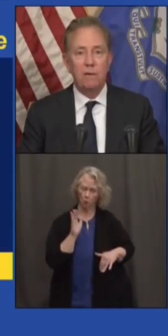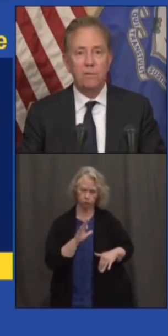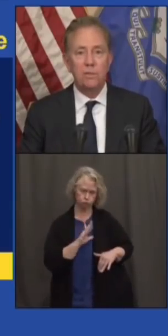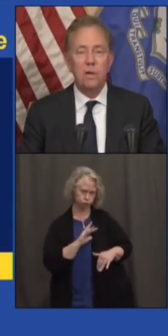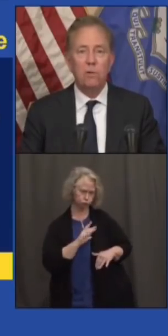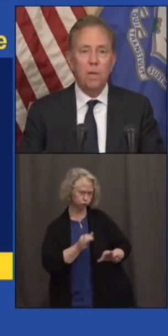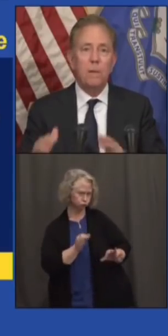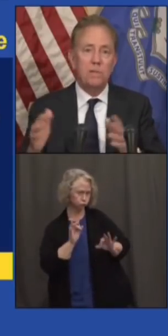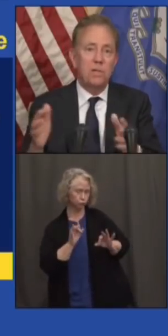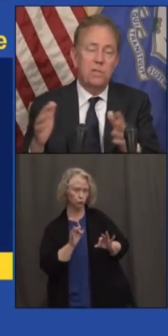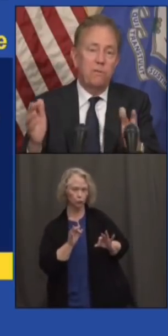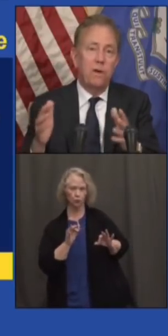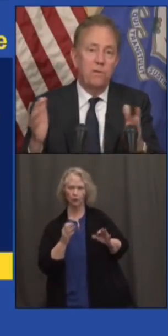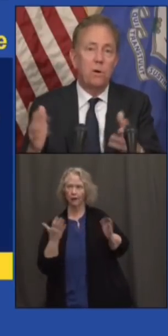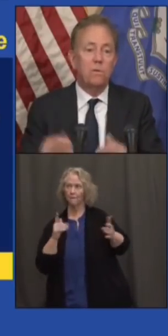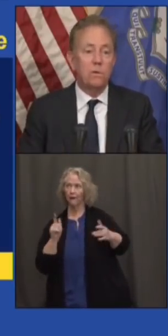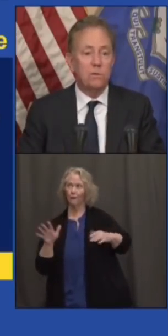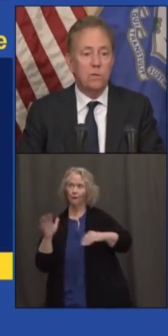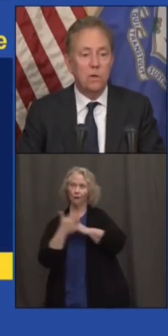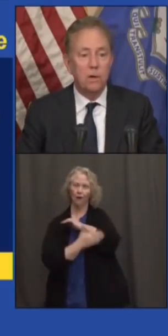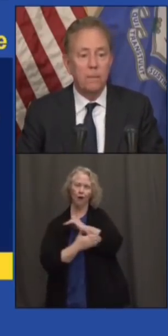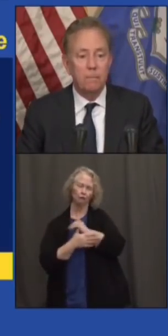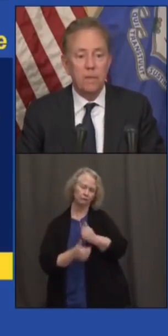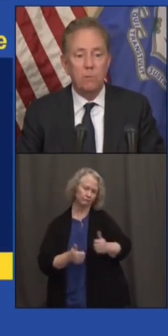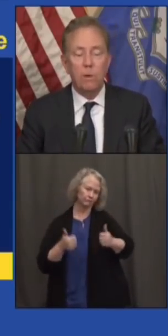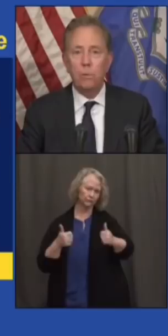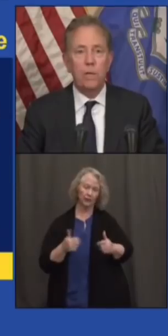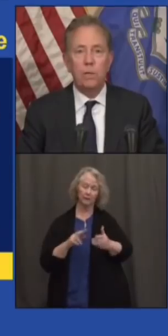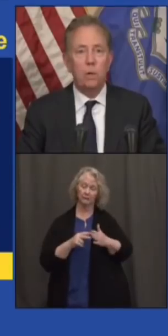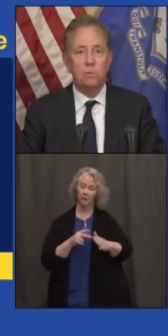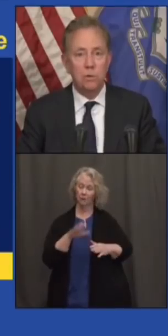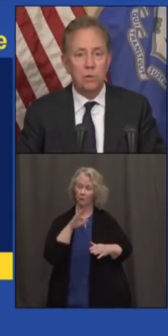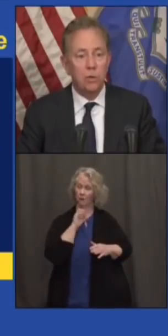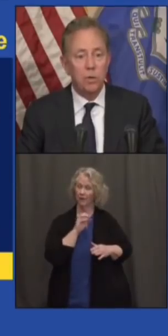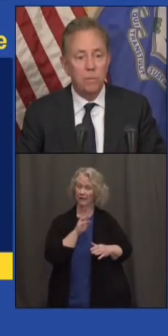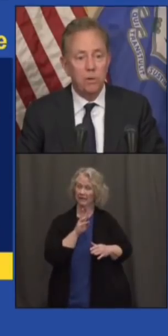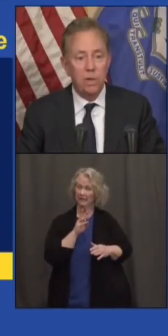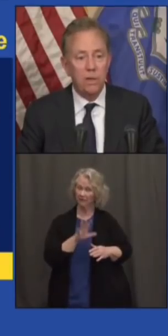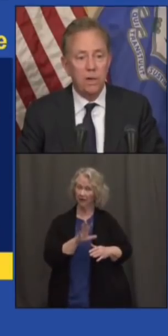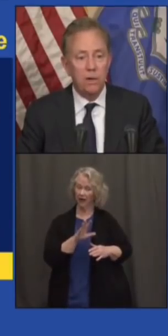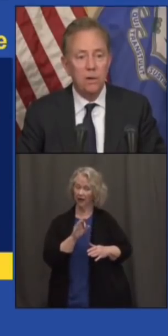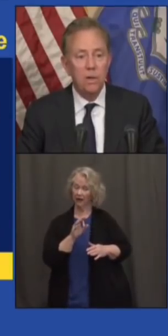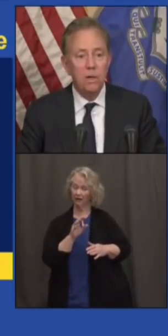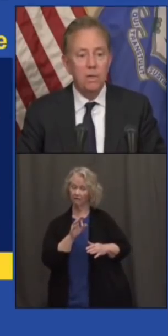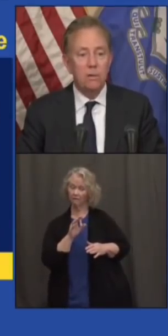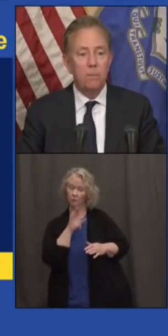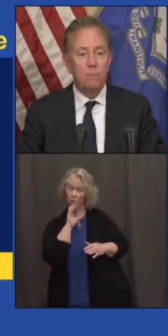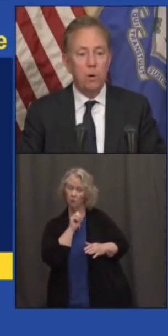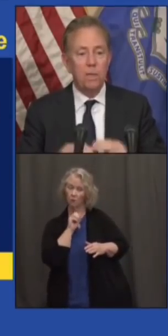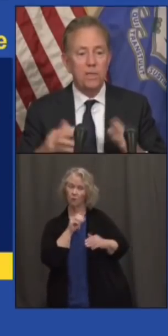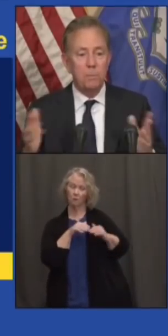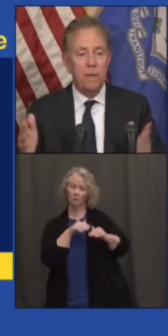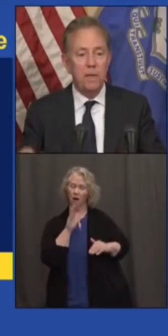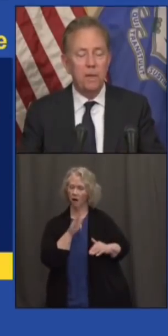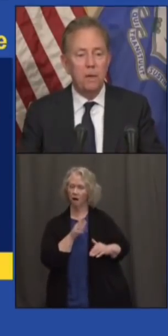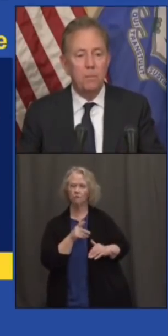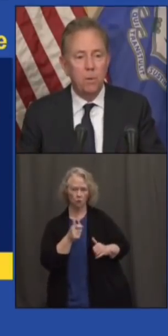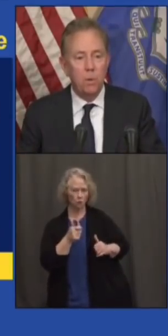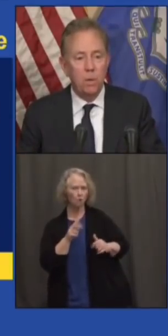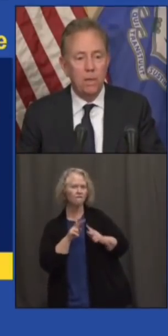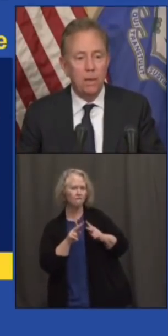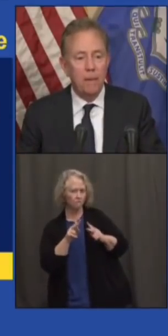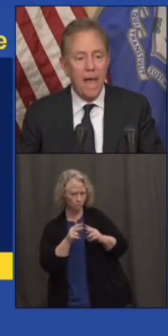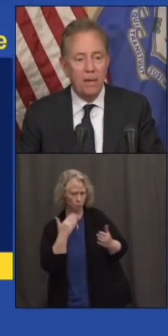national average. Really means 65 and overs are, you know, we're really close on herd immunity there. Broadly speaking,